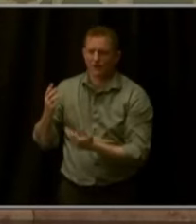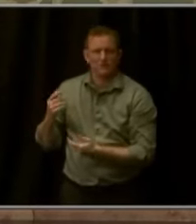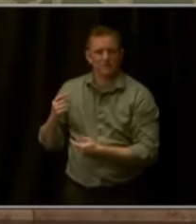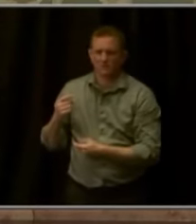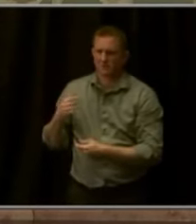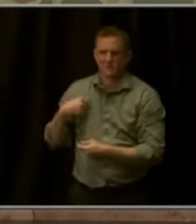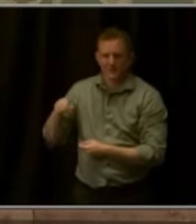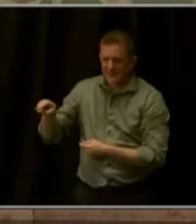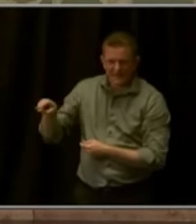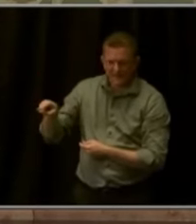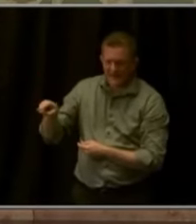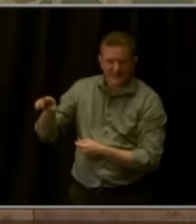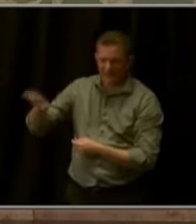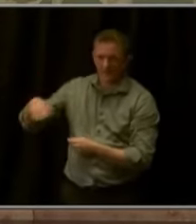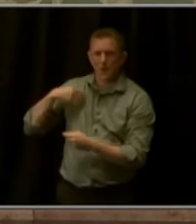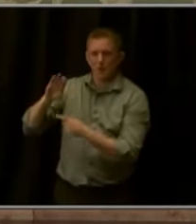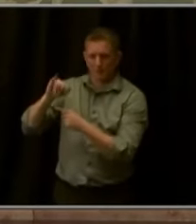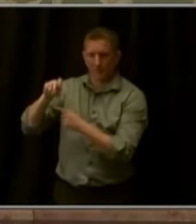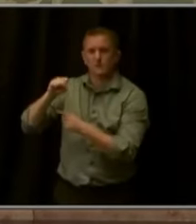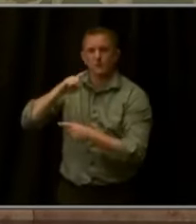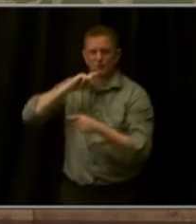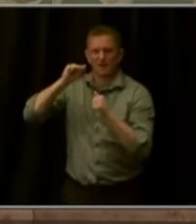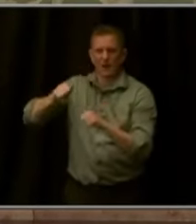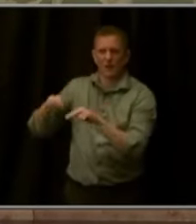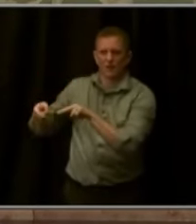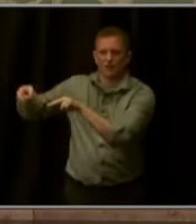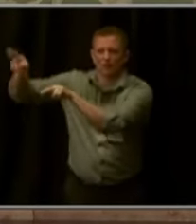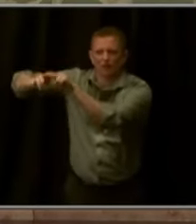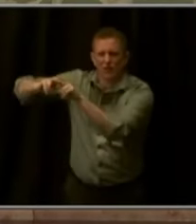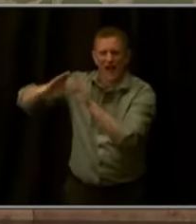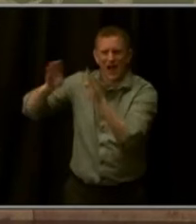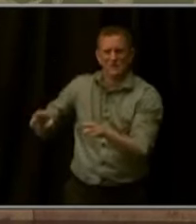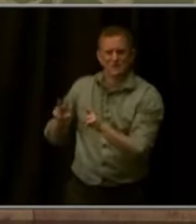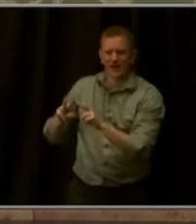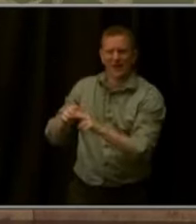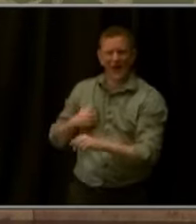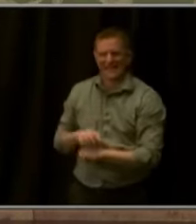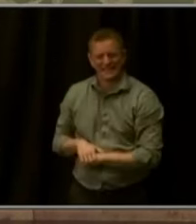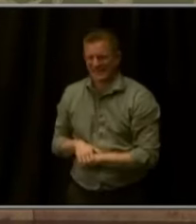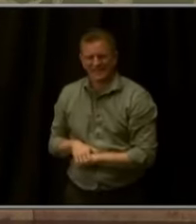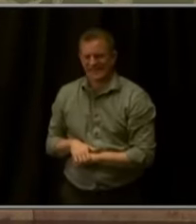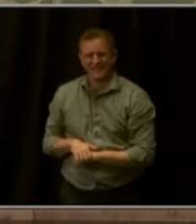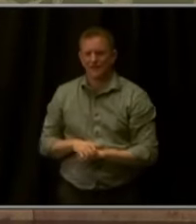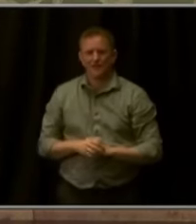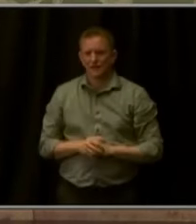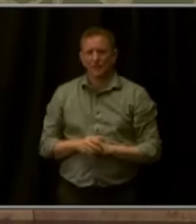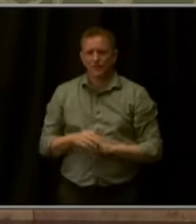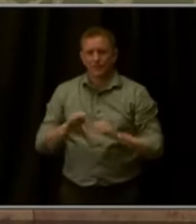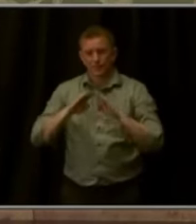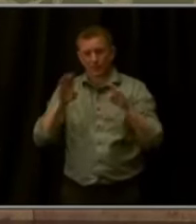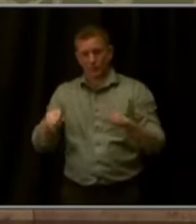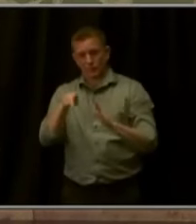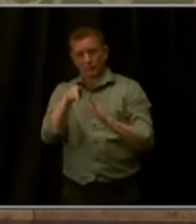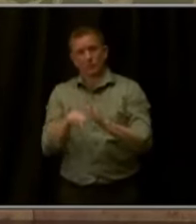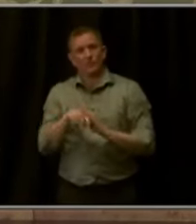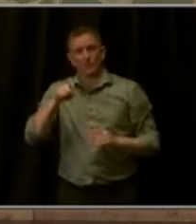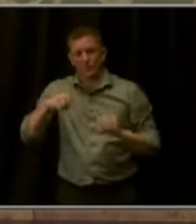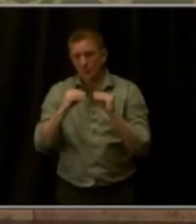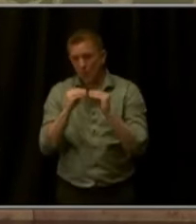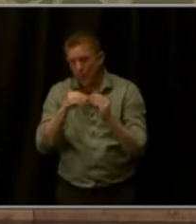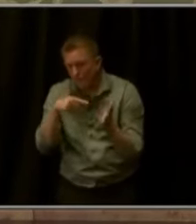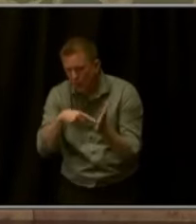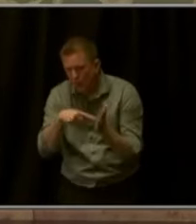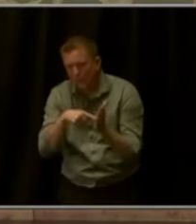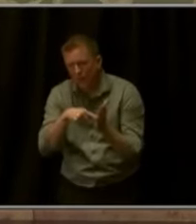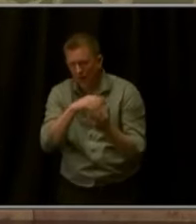the cost of housing. As you might be able to tell, housing policy creates more affordable choices for Coloradans. In some